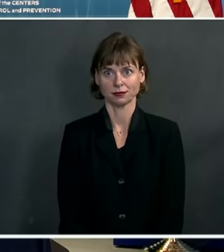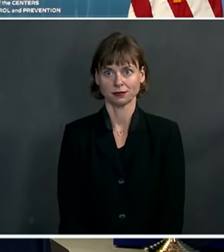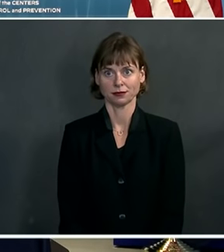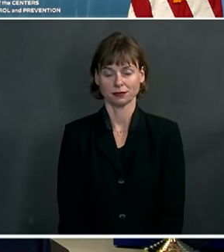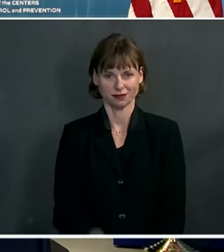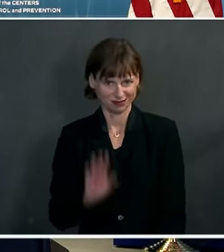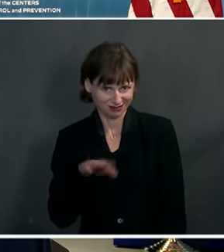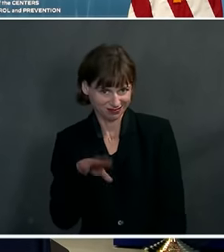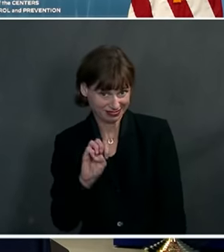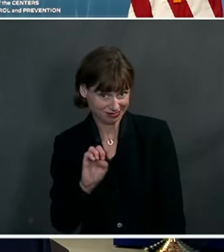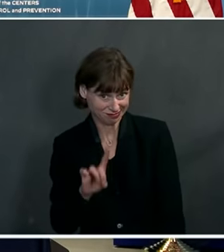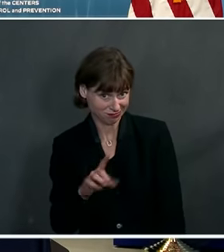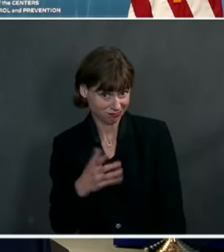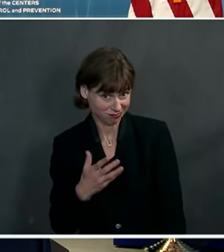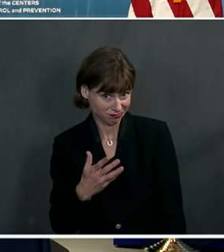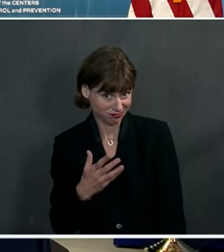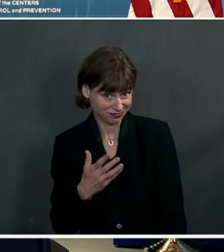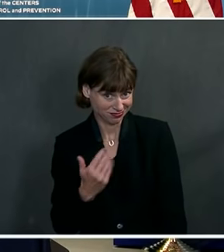Ed, I think you can speak.